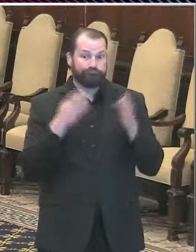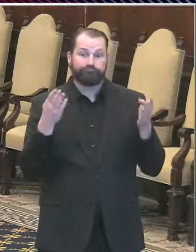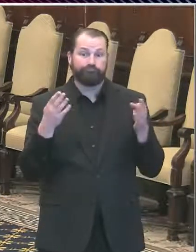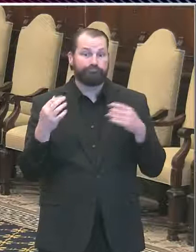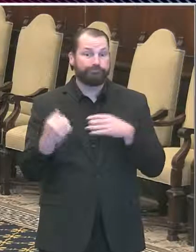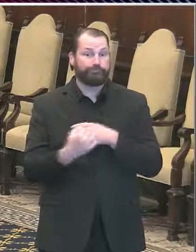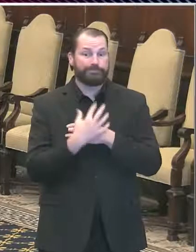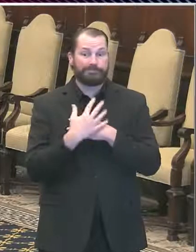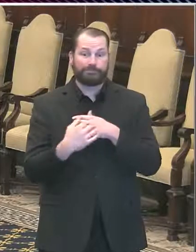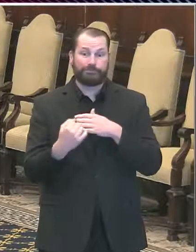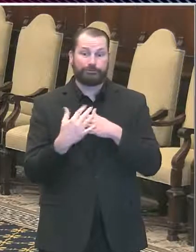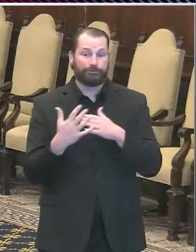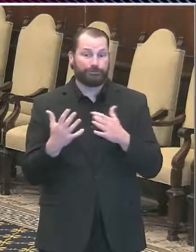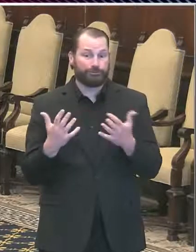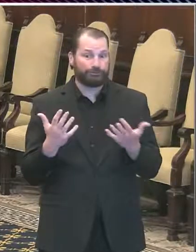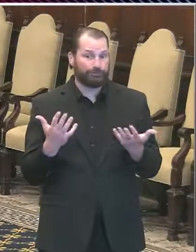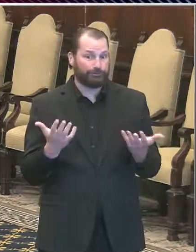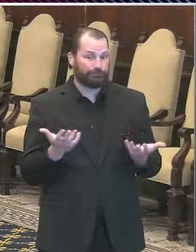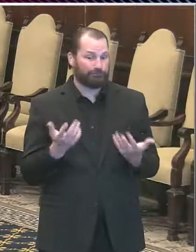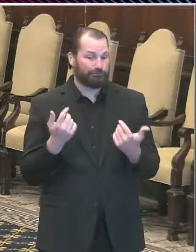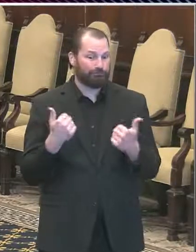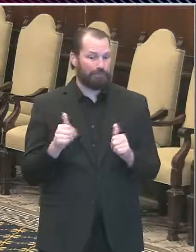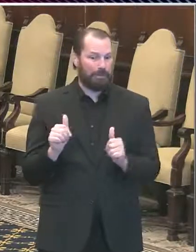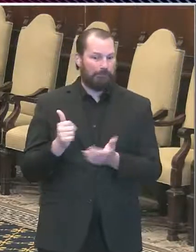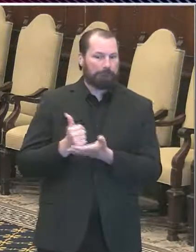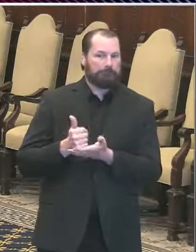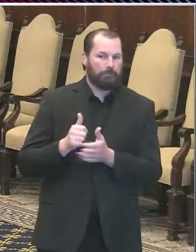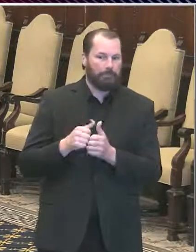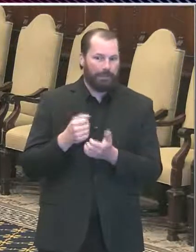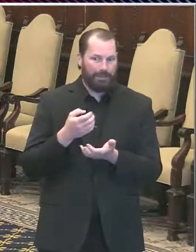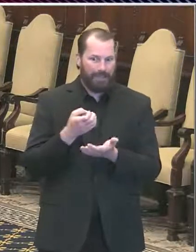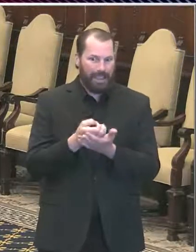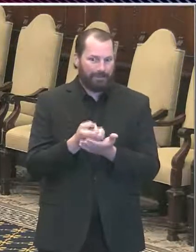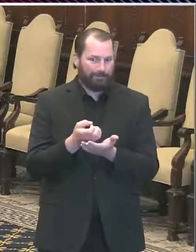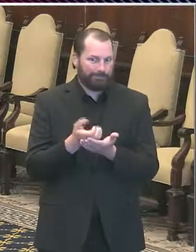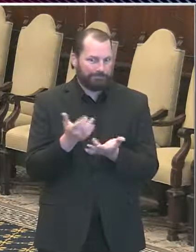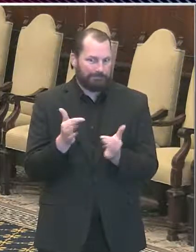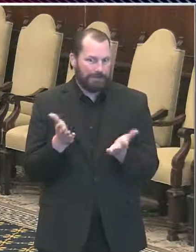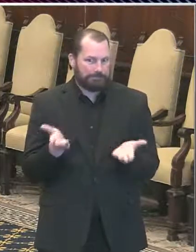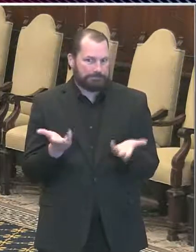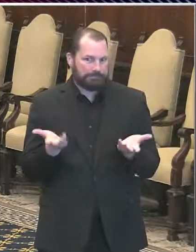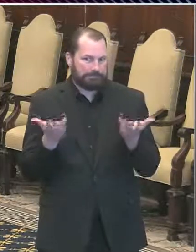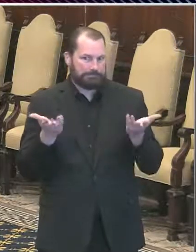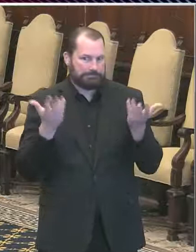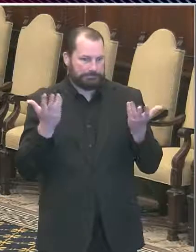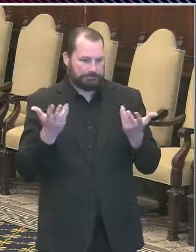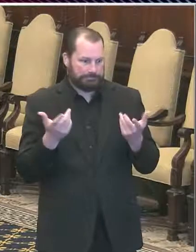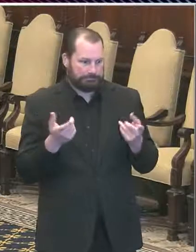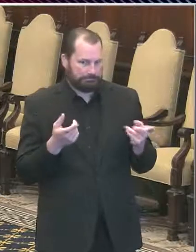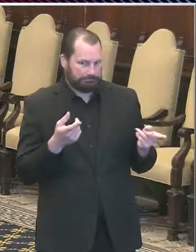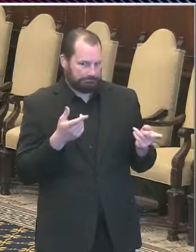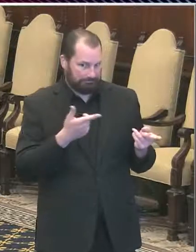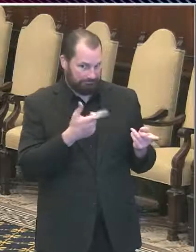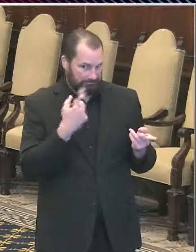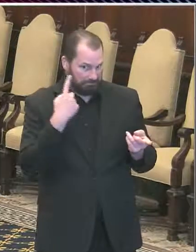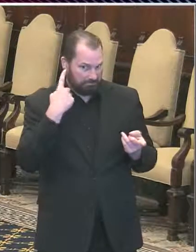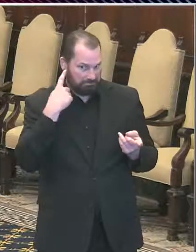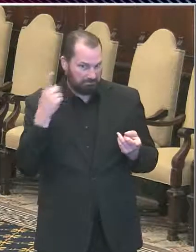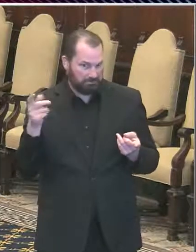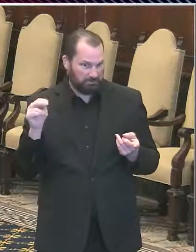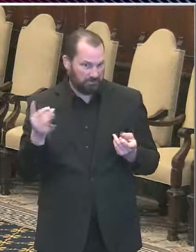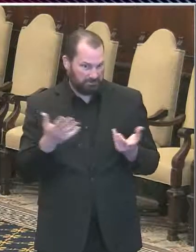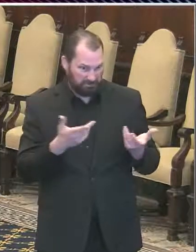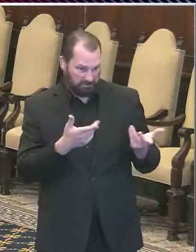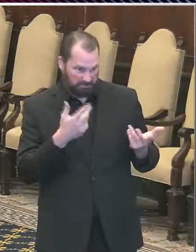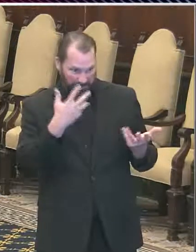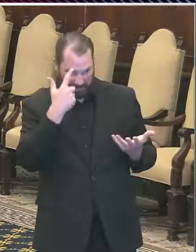help with the economy at the shore. so what are you hearing from the folks in New Jersey? Has there been any blowbacks from that? No, haven't heard anything